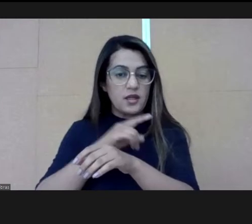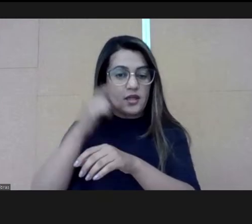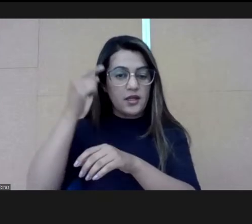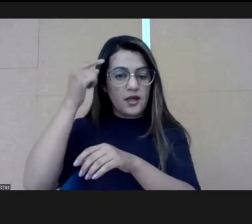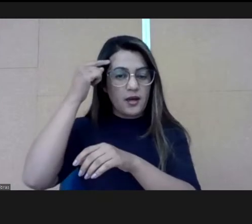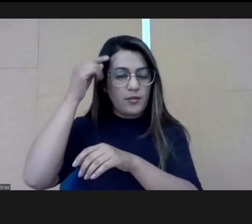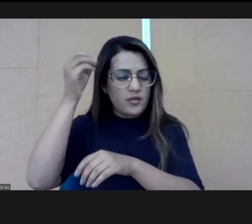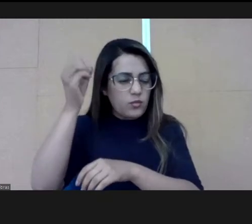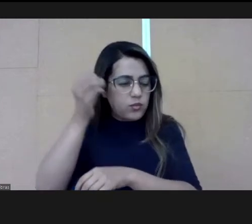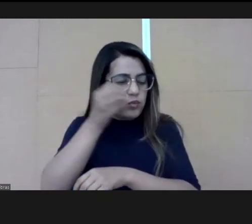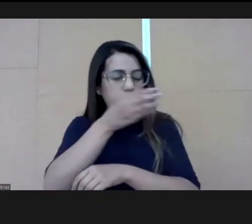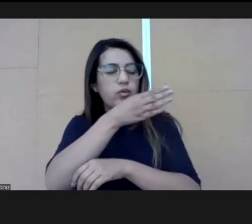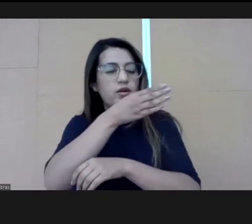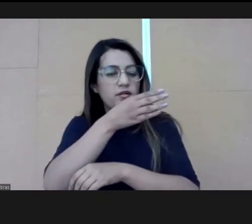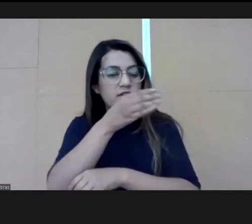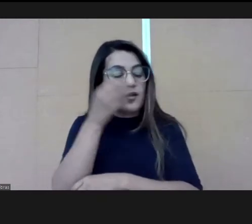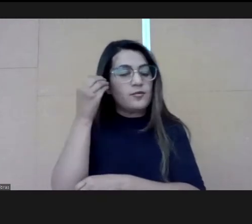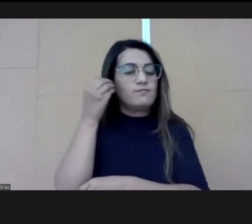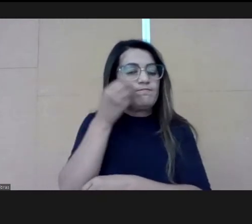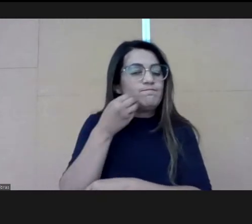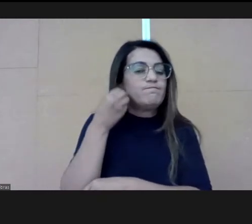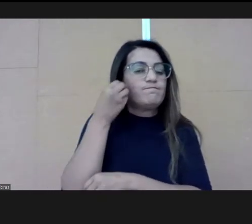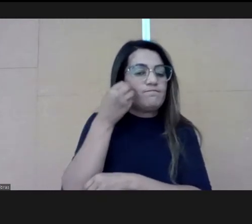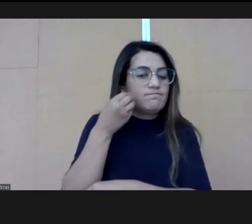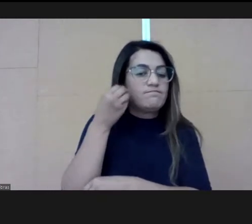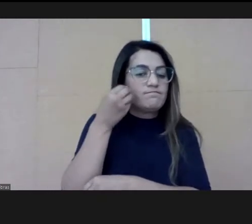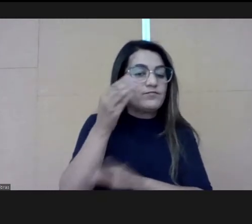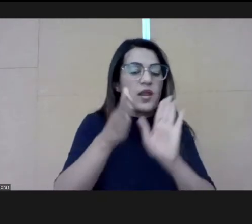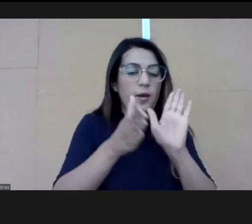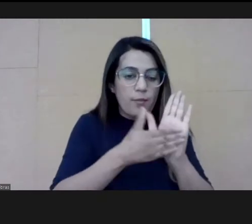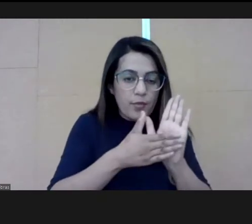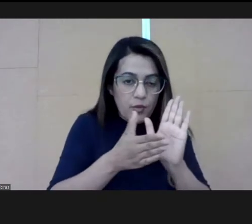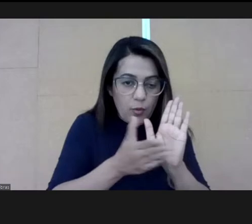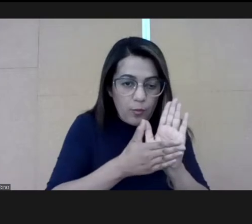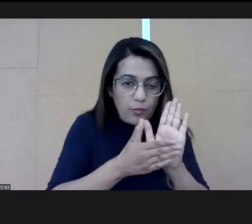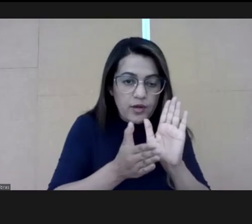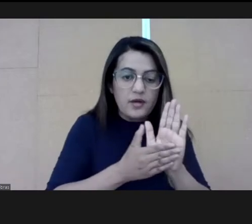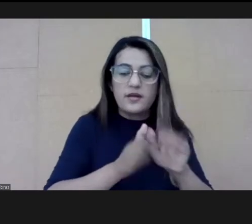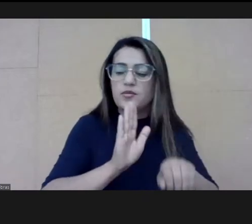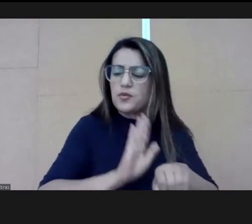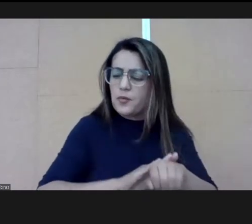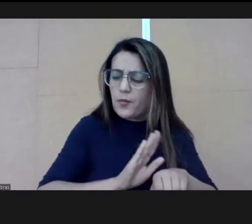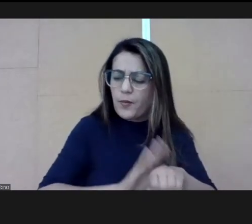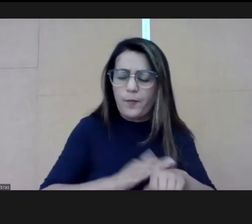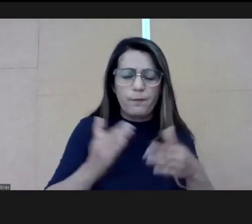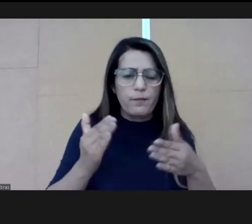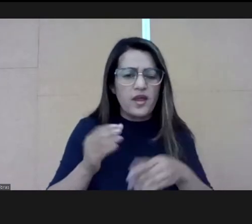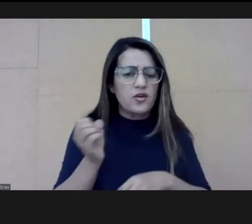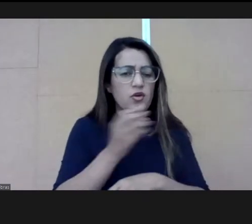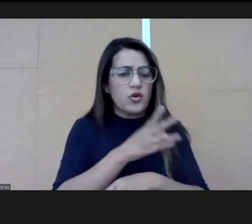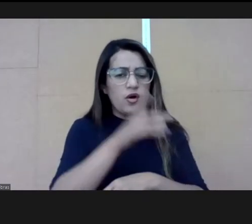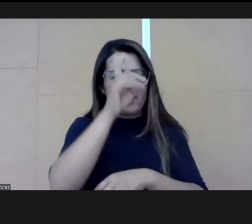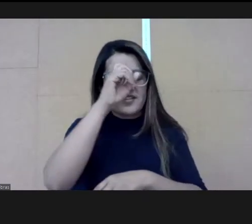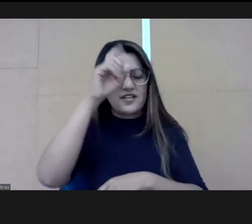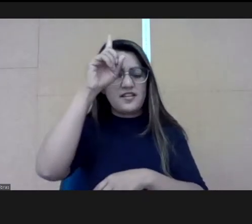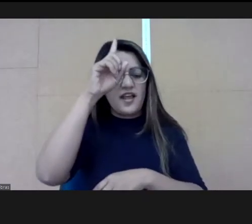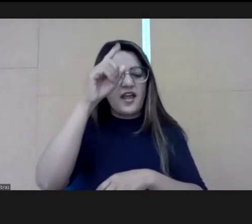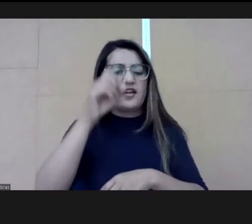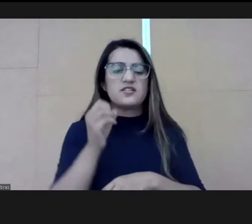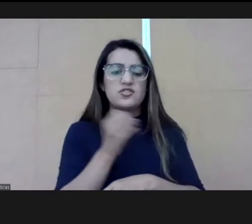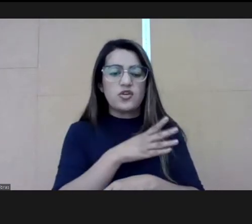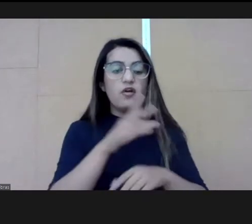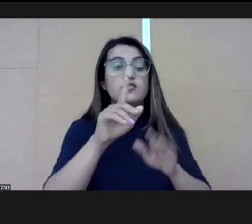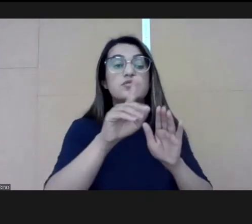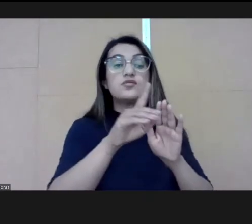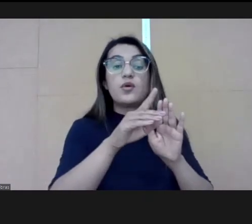Because they have the innovation mind. They proposed all the time. New ideas. New